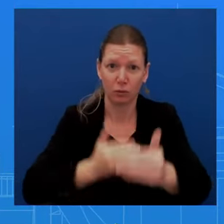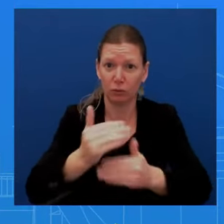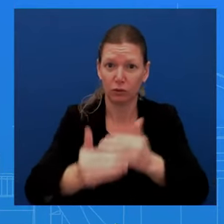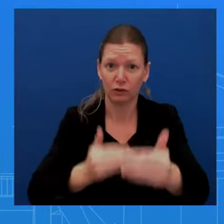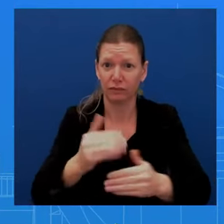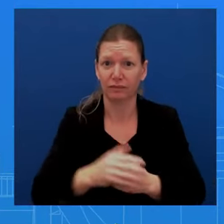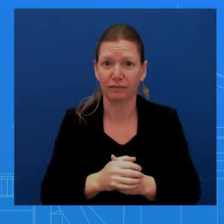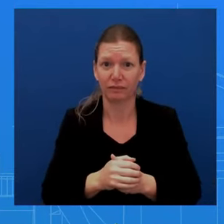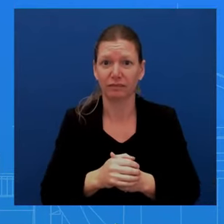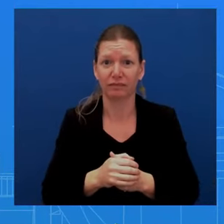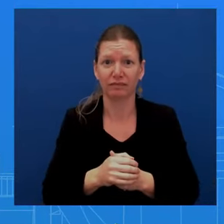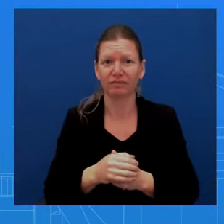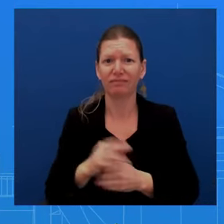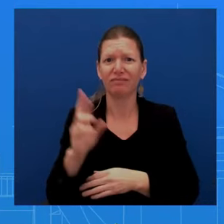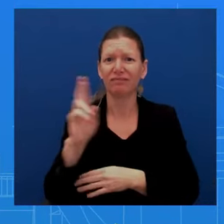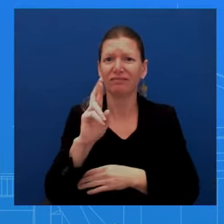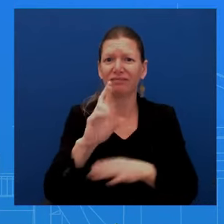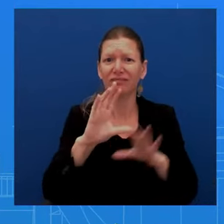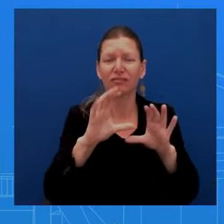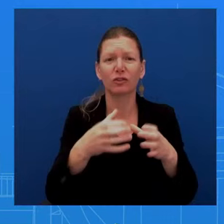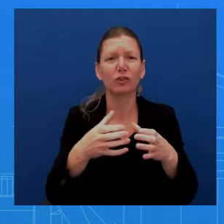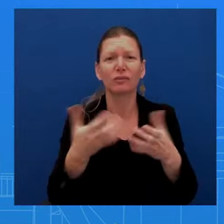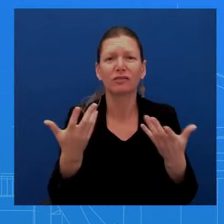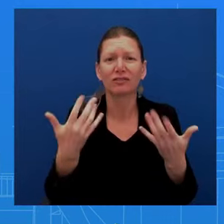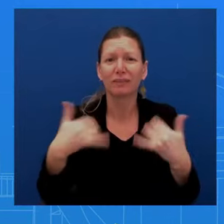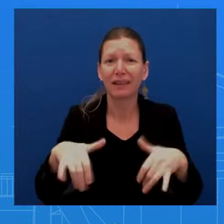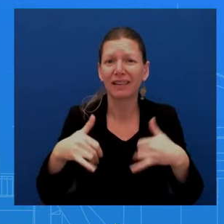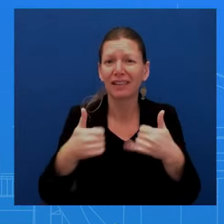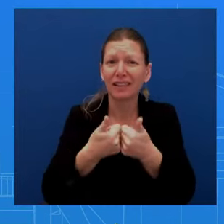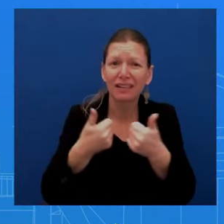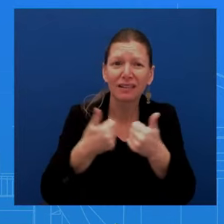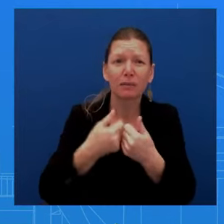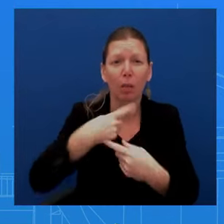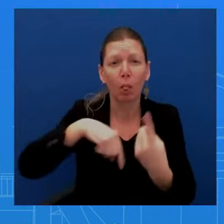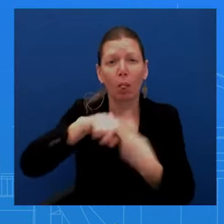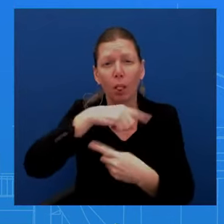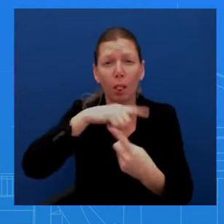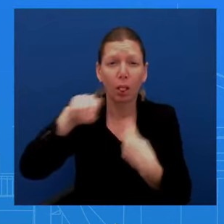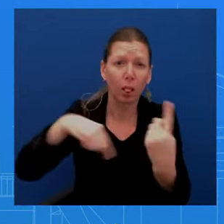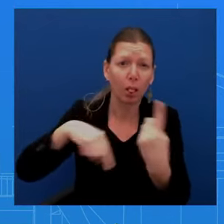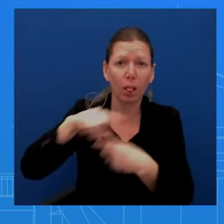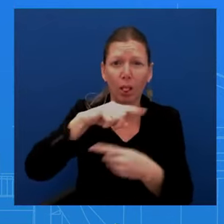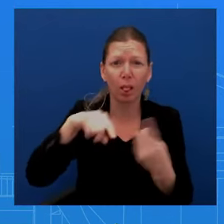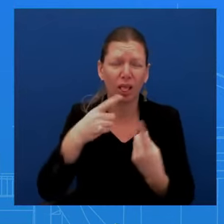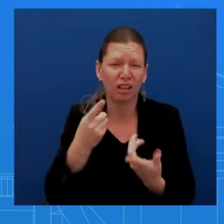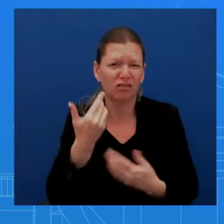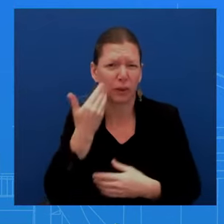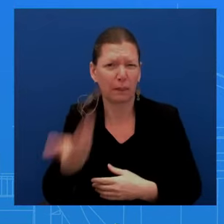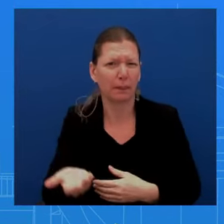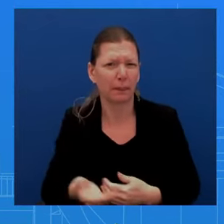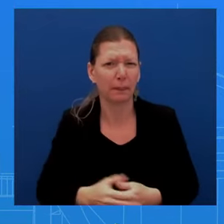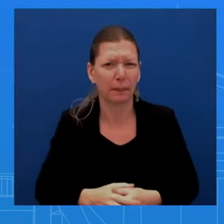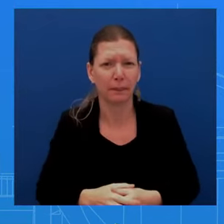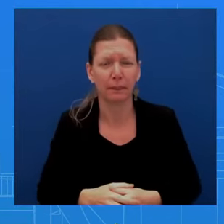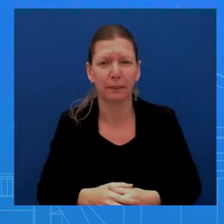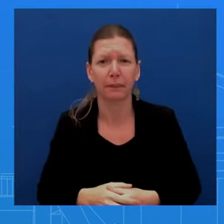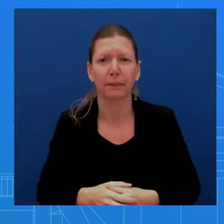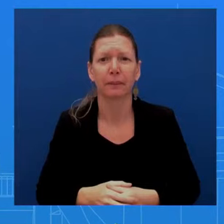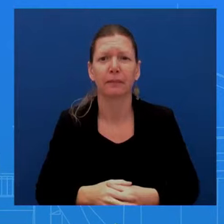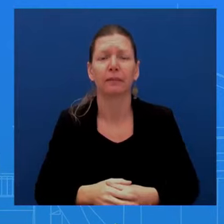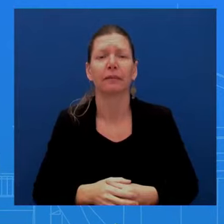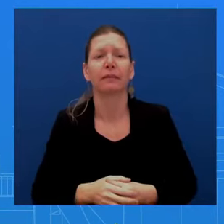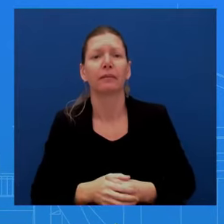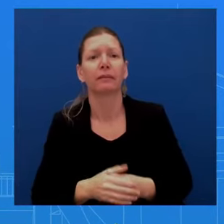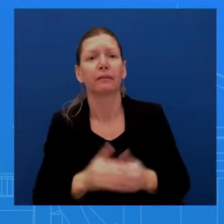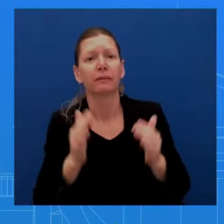having these political stunts, it is really shameful and it's unfortunate. And I will last week said, um, he has asked the United